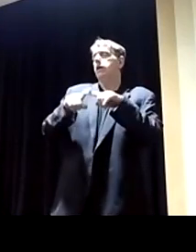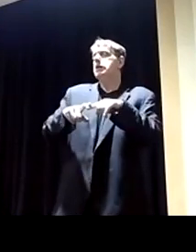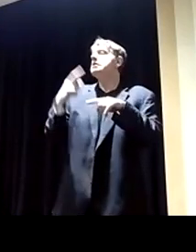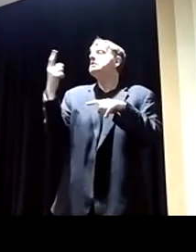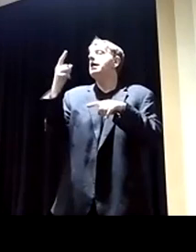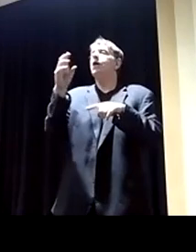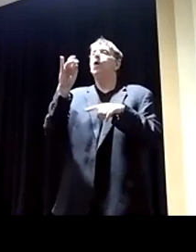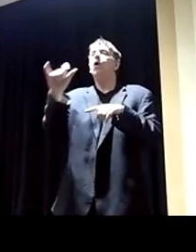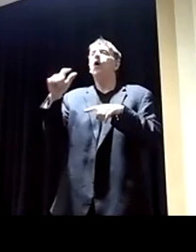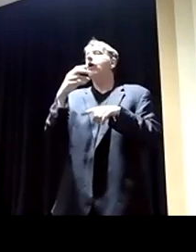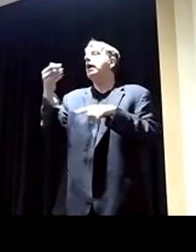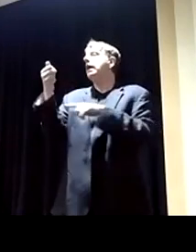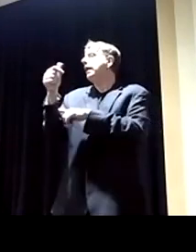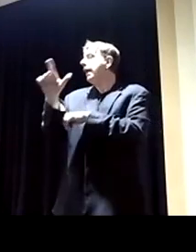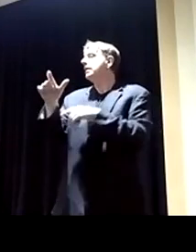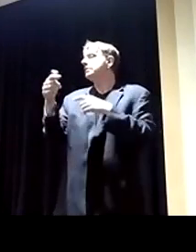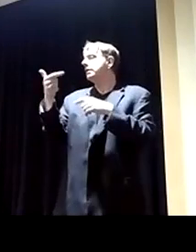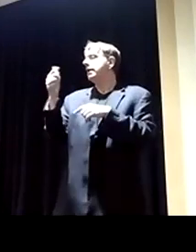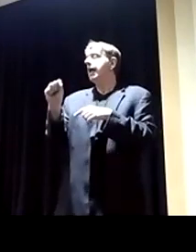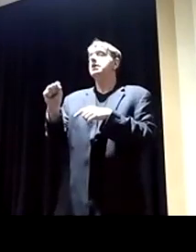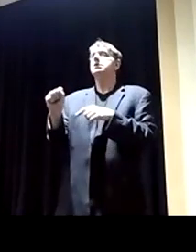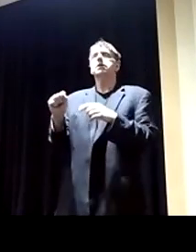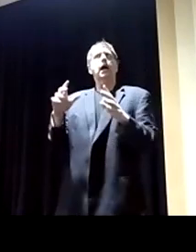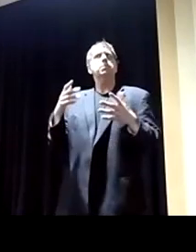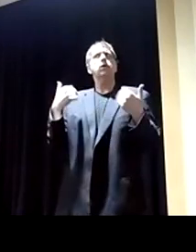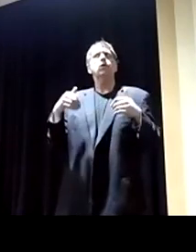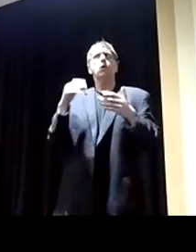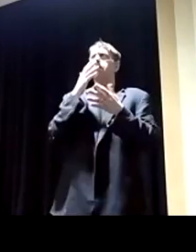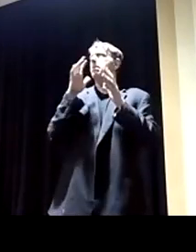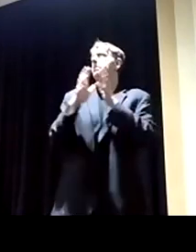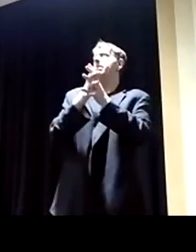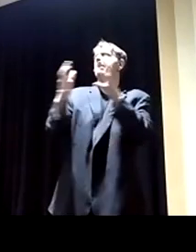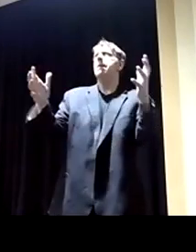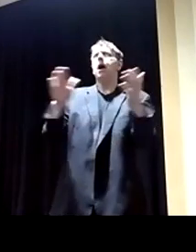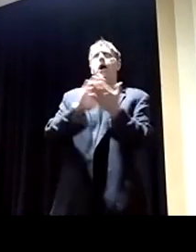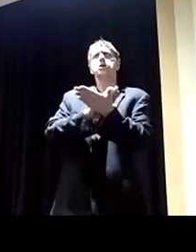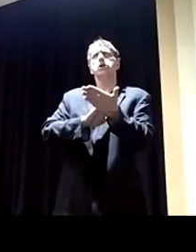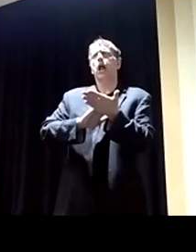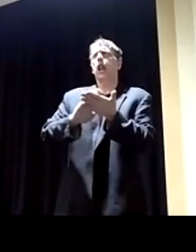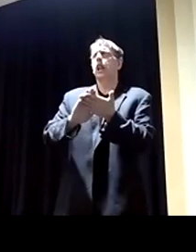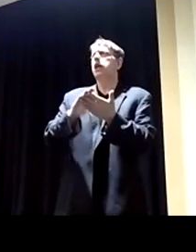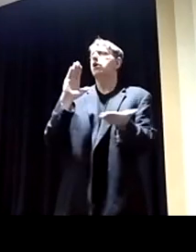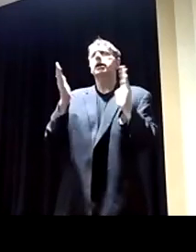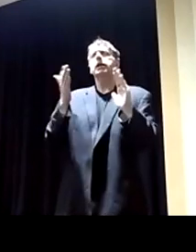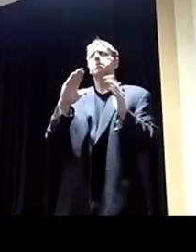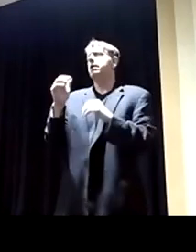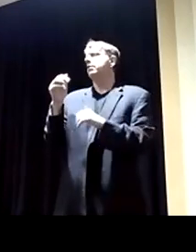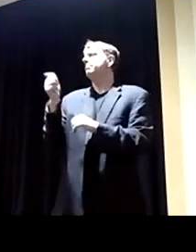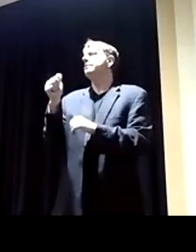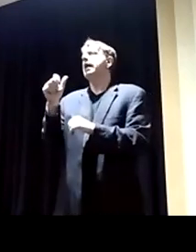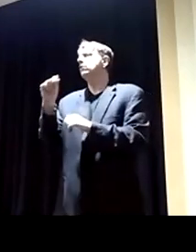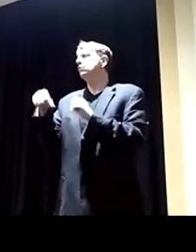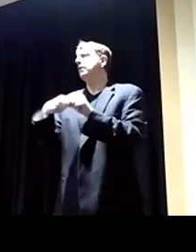stuff, which are leaps and bounds cleaner than what they used to be decades ago, should still be viable until